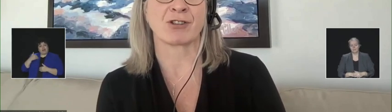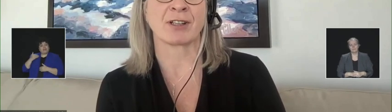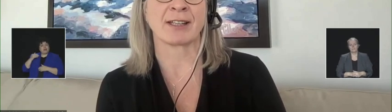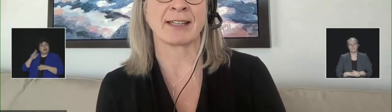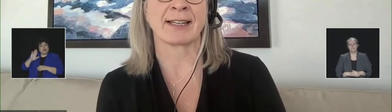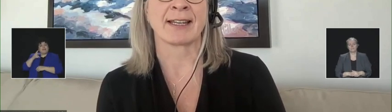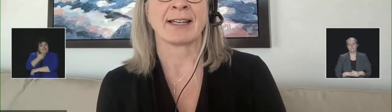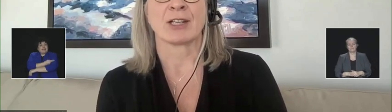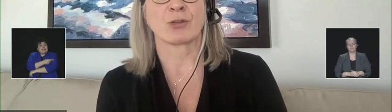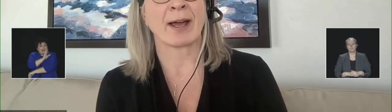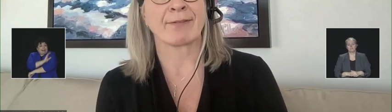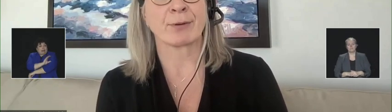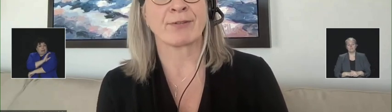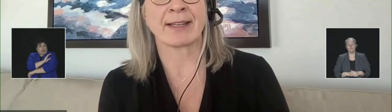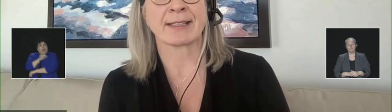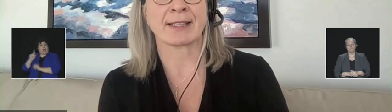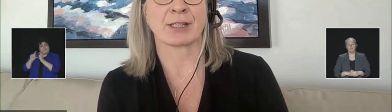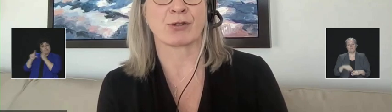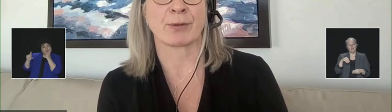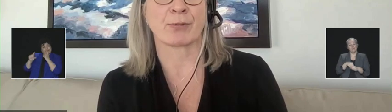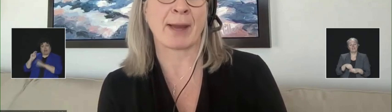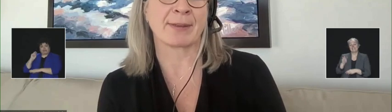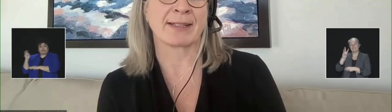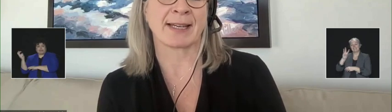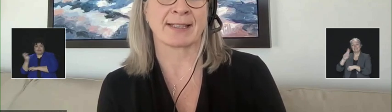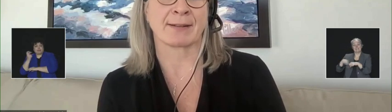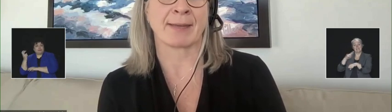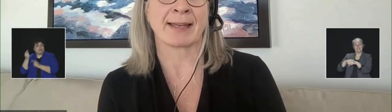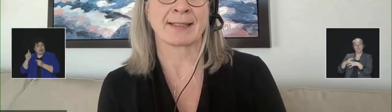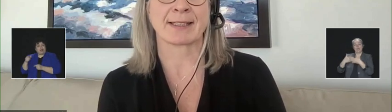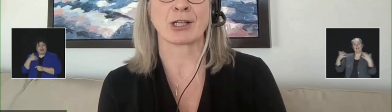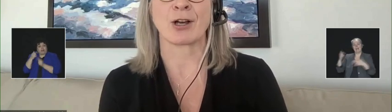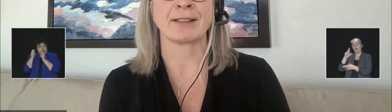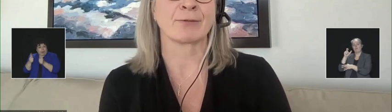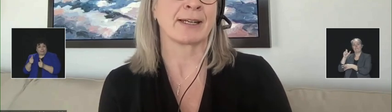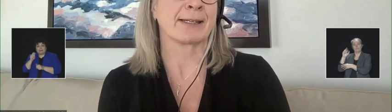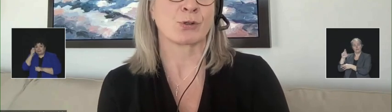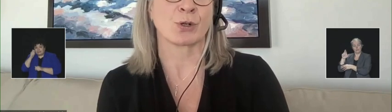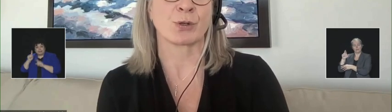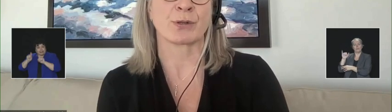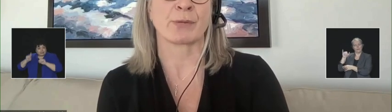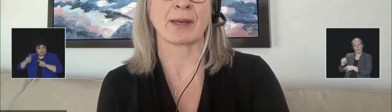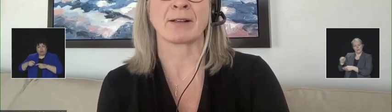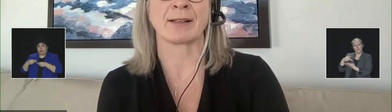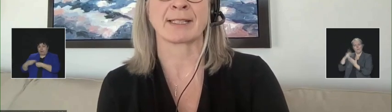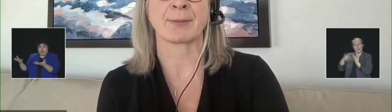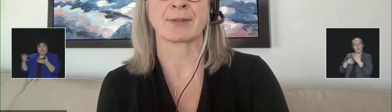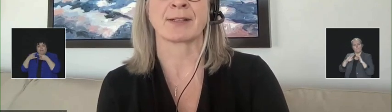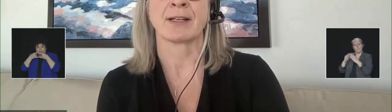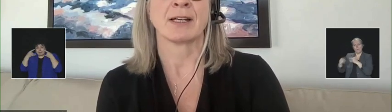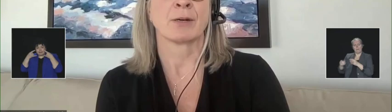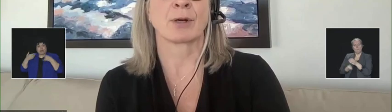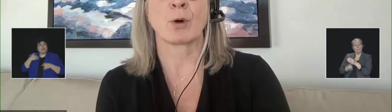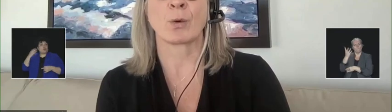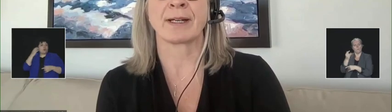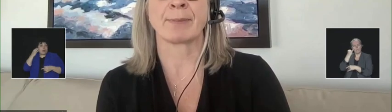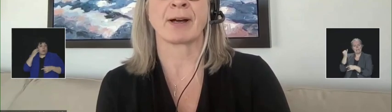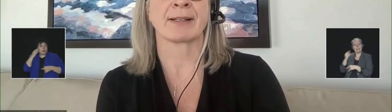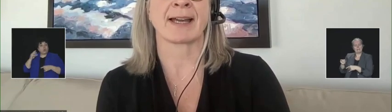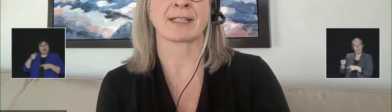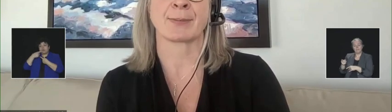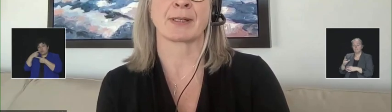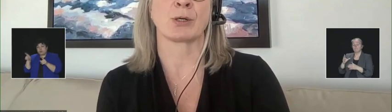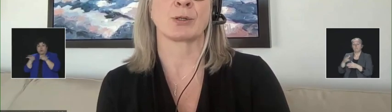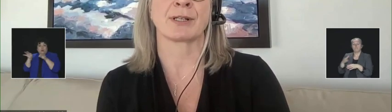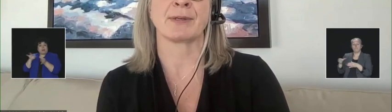vaccination clinic, drive-through events to distribute rapid tests and masks, call-in radio shows with medical experts, and recording